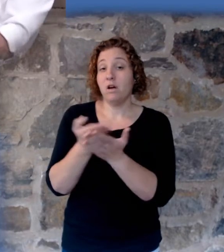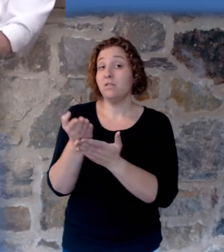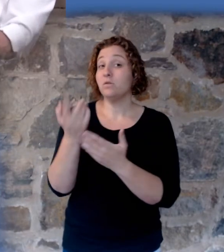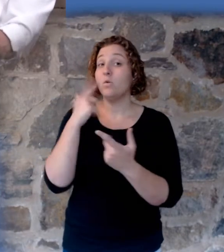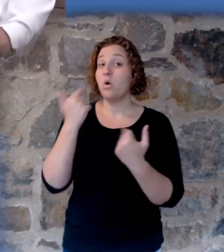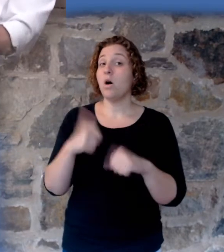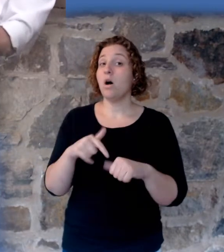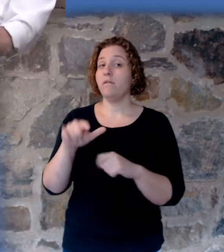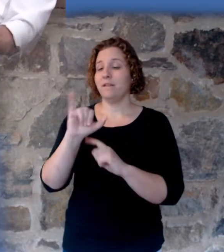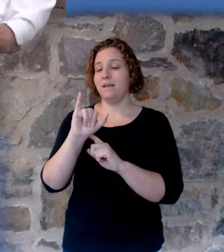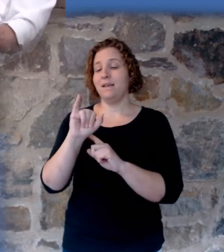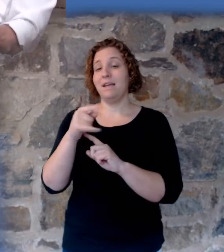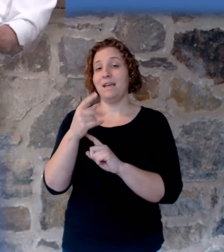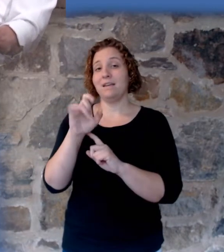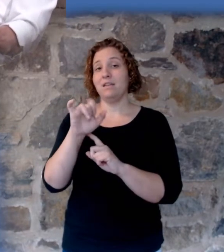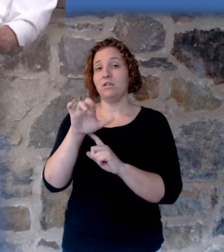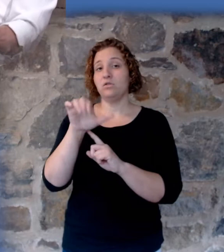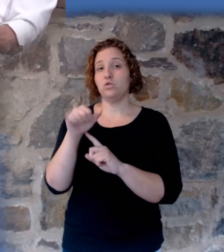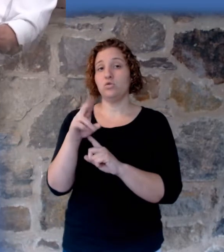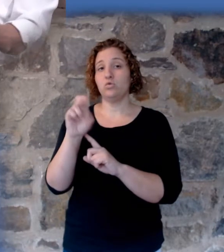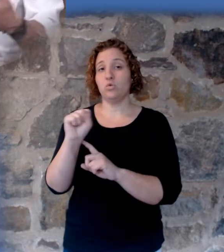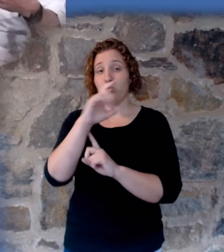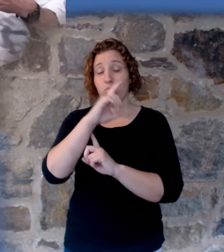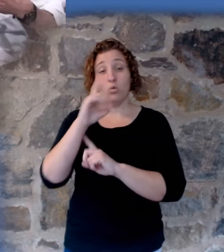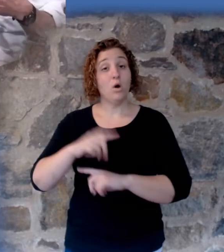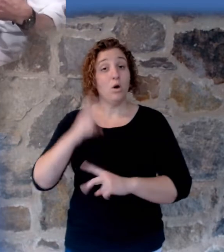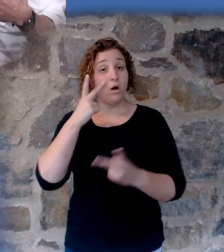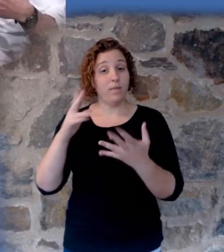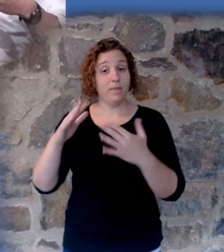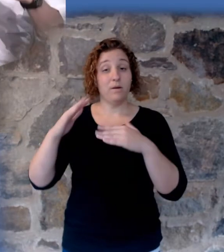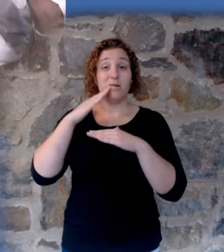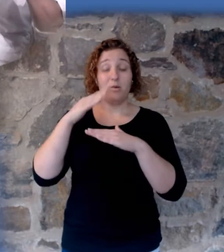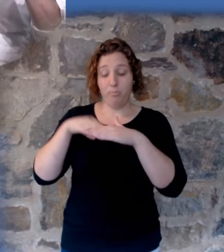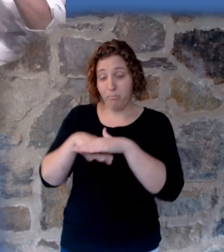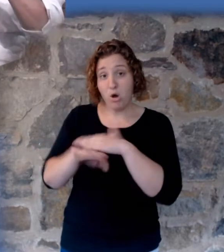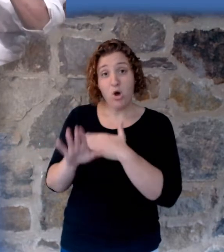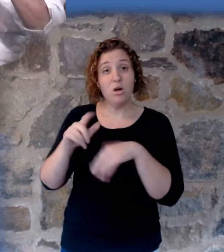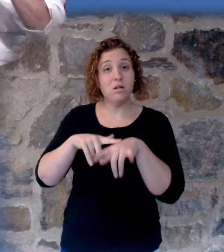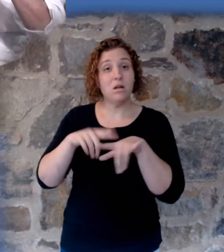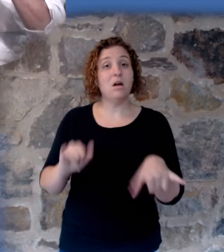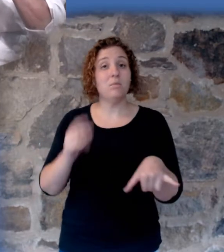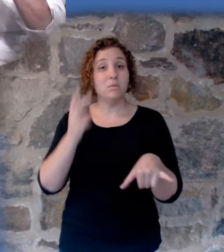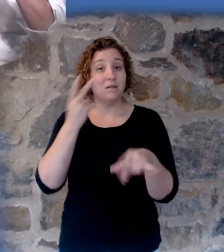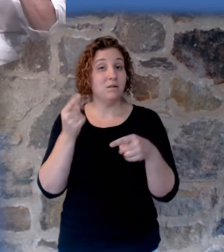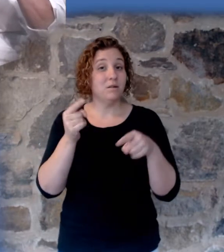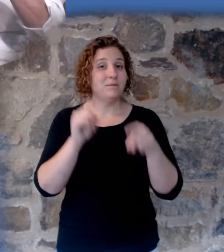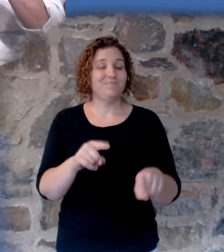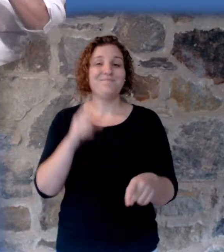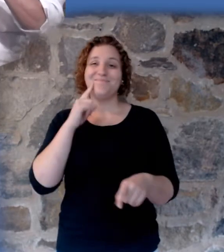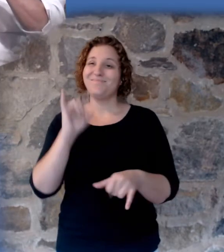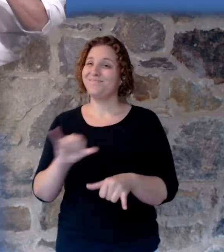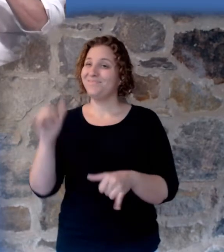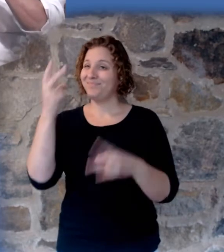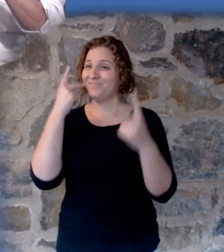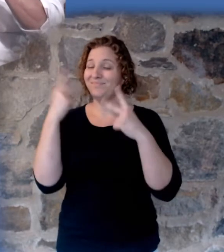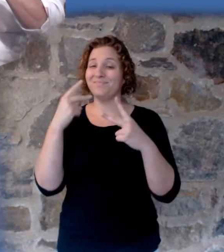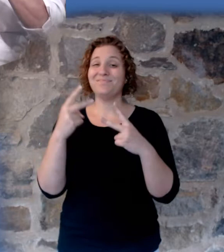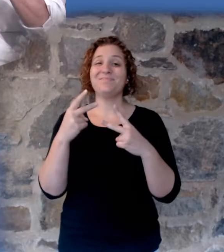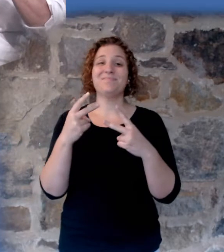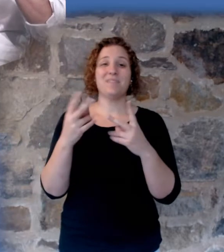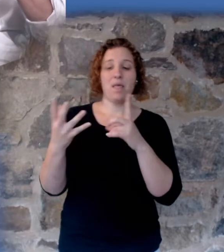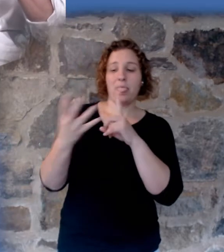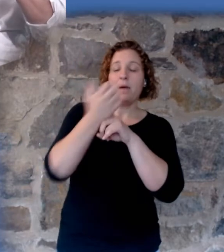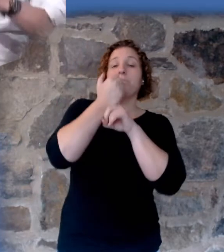trapped and buried in a layer of sediment that gave that fossil. As we've also seen predators being eaten by, or prey being eaten by the